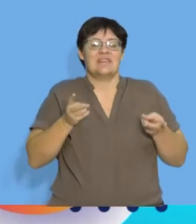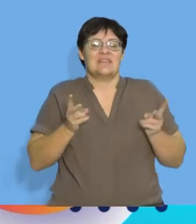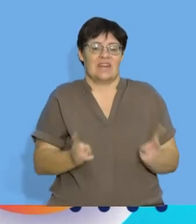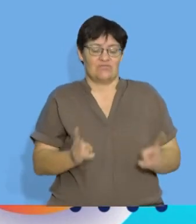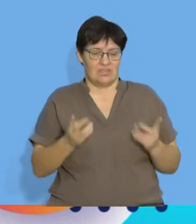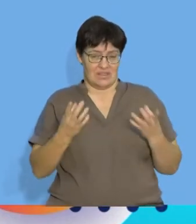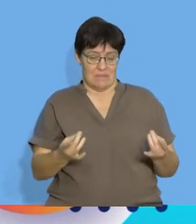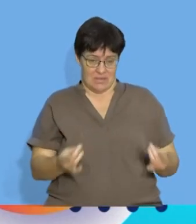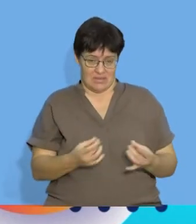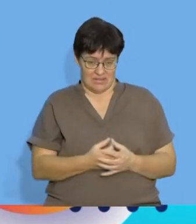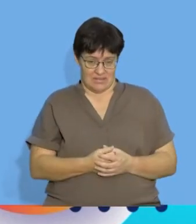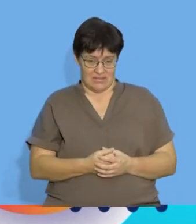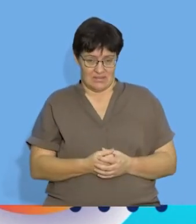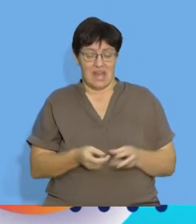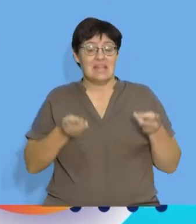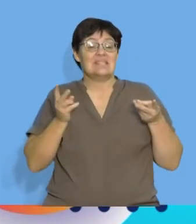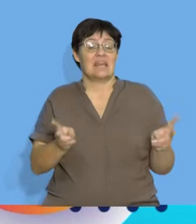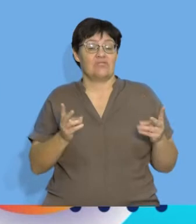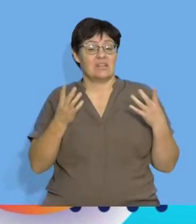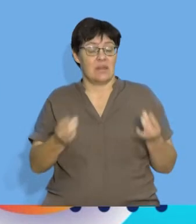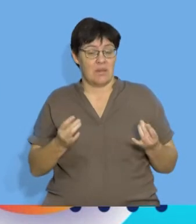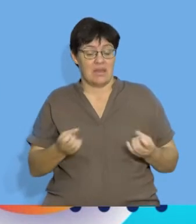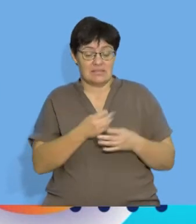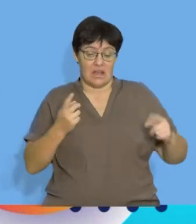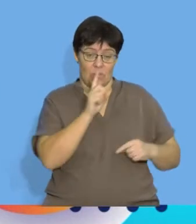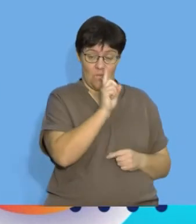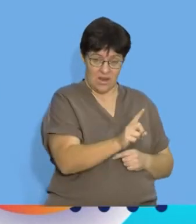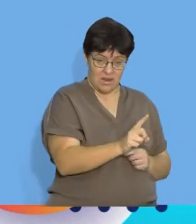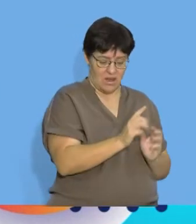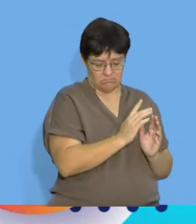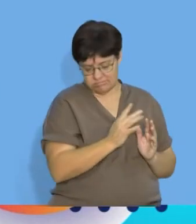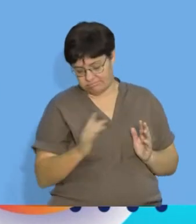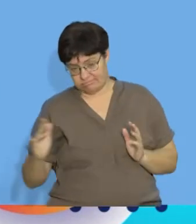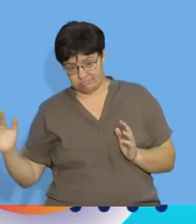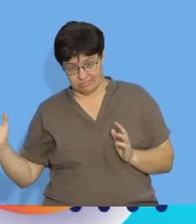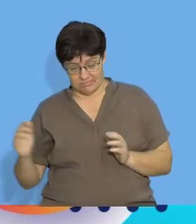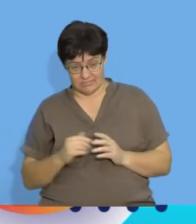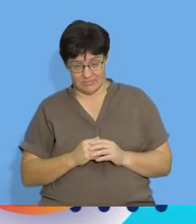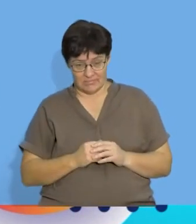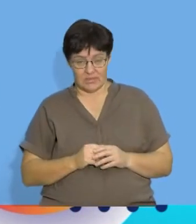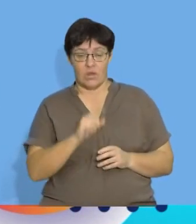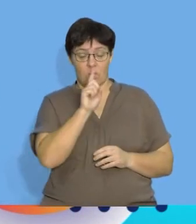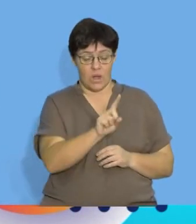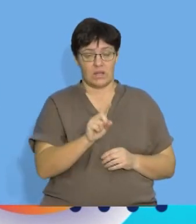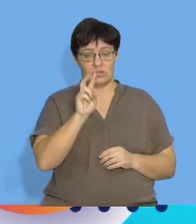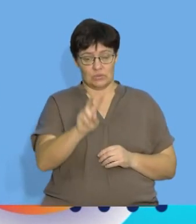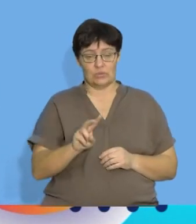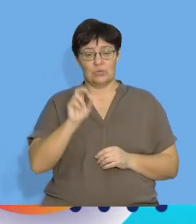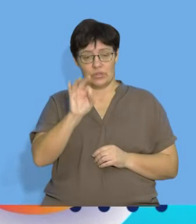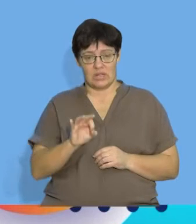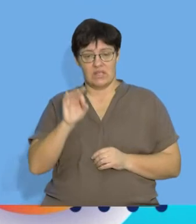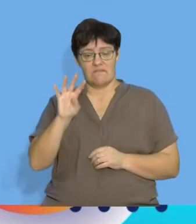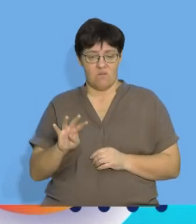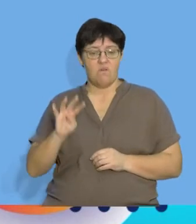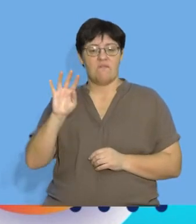natural number. Please remember that natural numbers start at 1 and they go up. So it goes 1, 2,